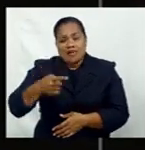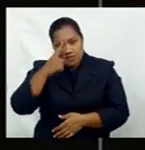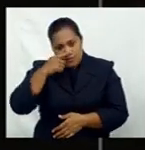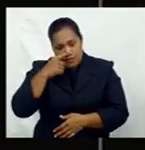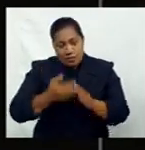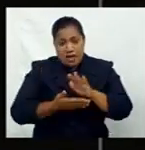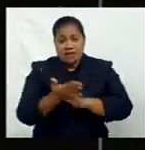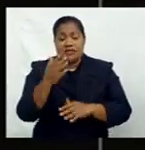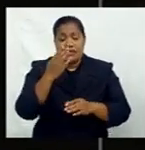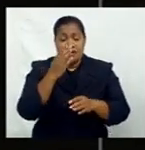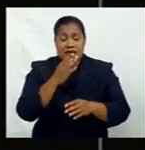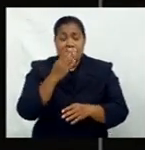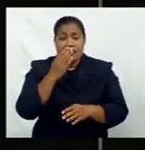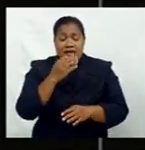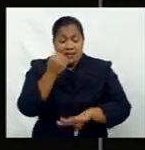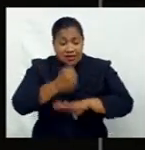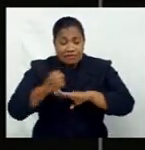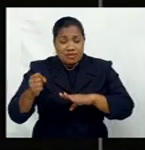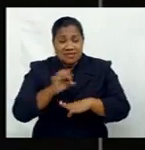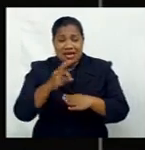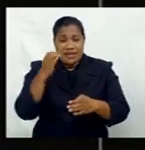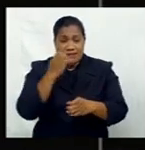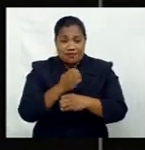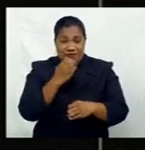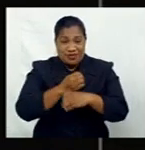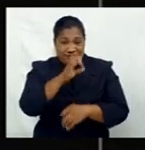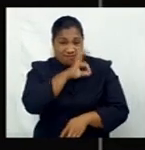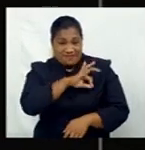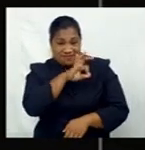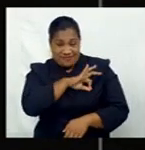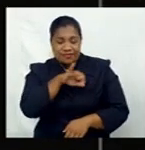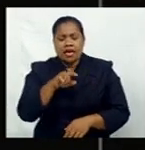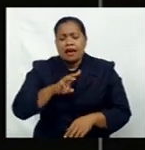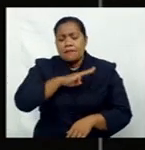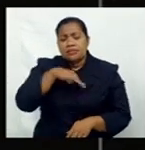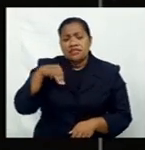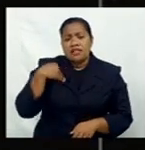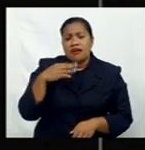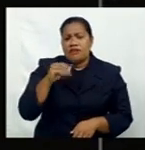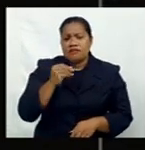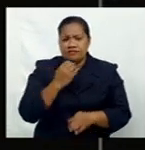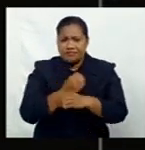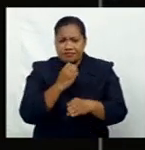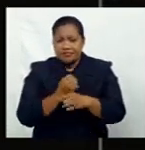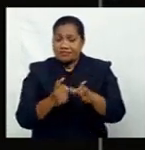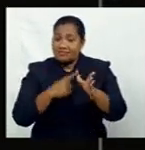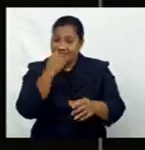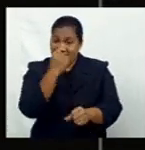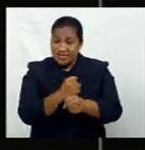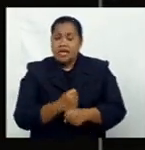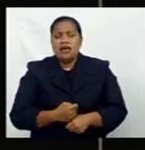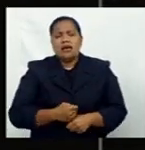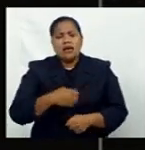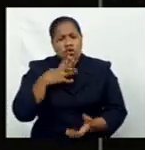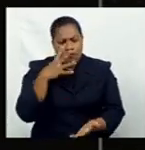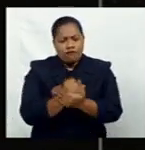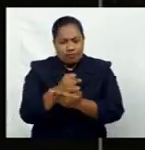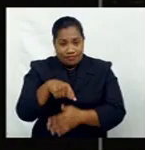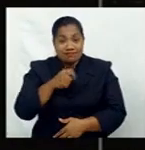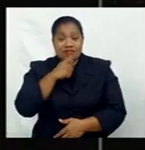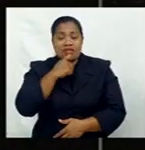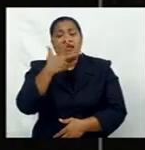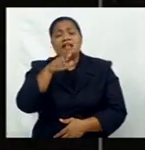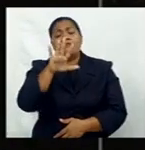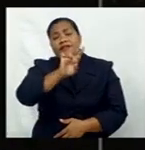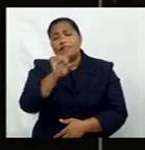government's unemployment benefits scheme. Minister for Economy Aya Seyed Kayyum has this afternoon also confirmed that 85,000